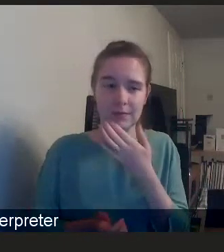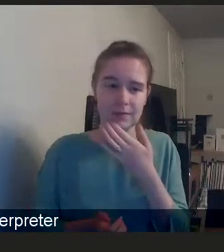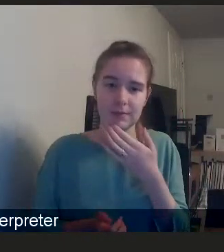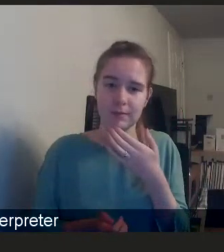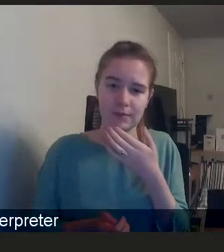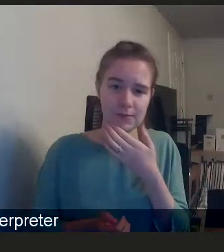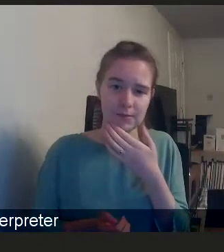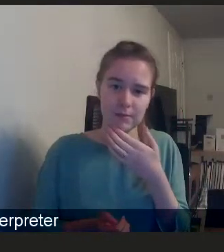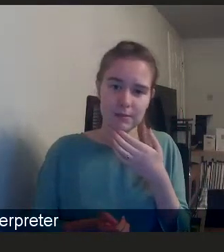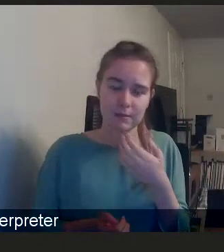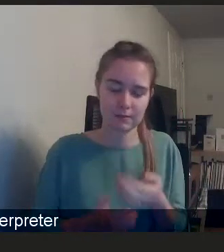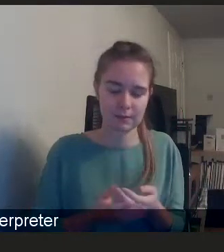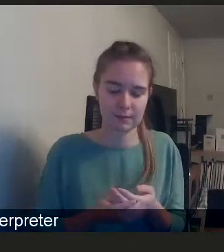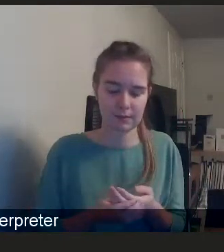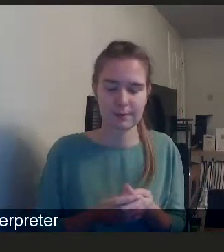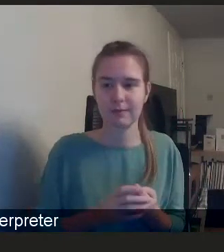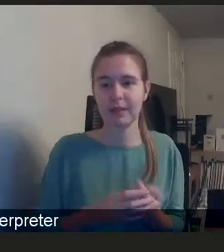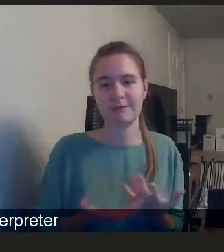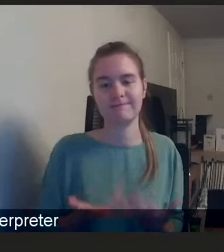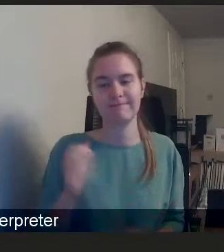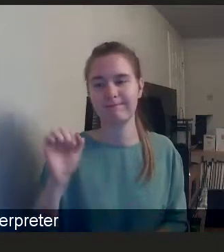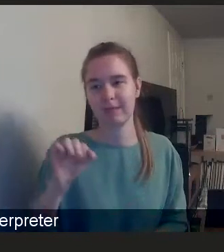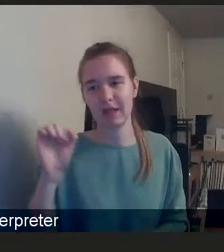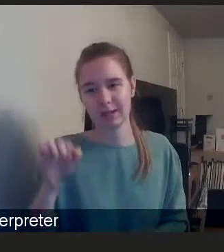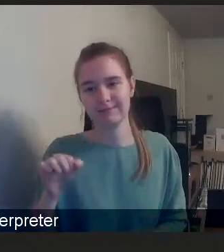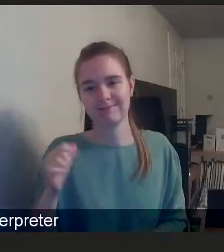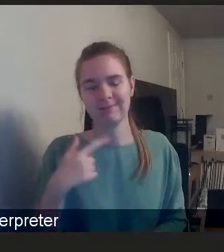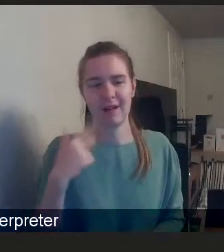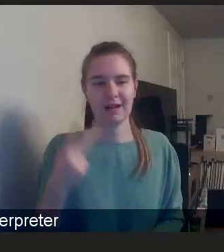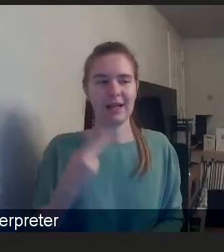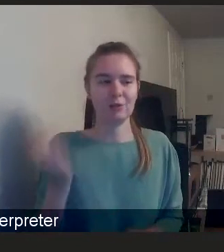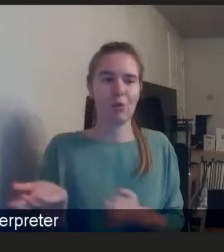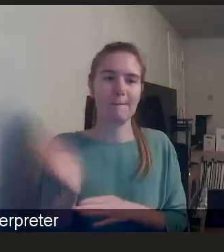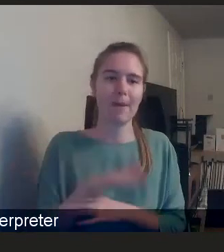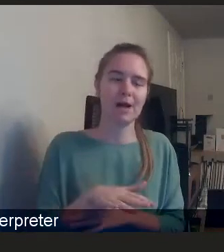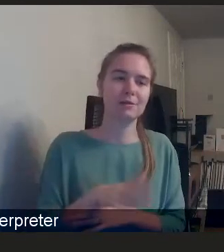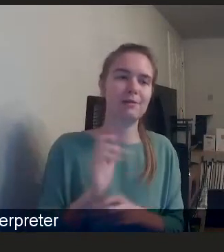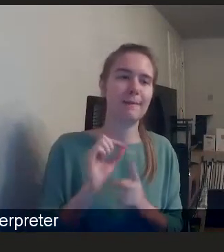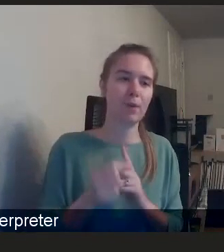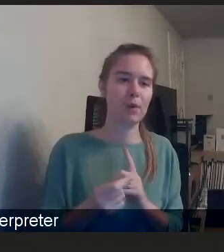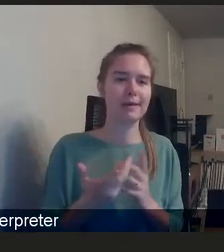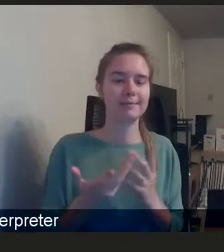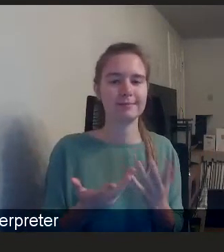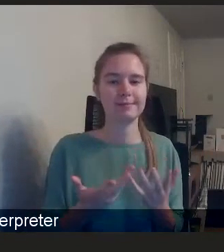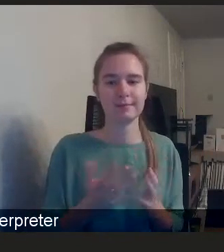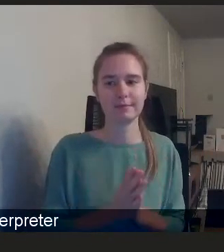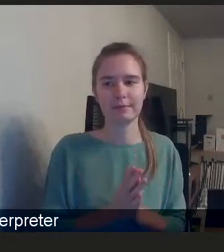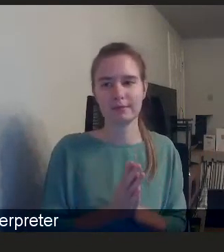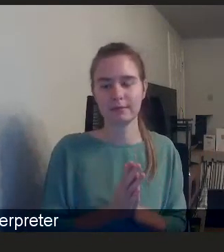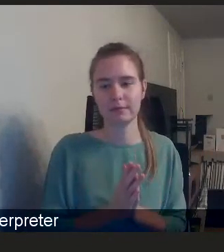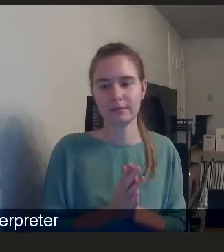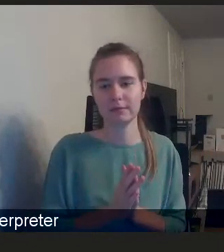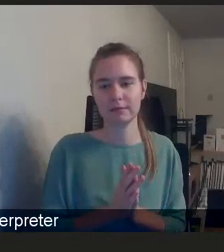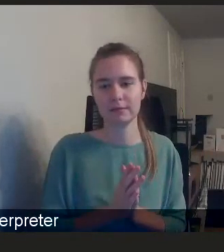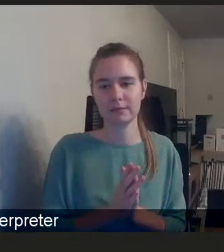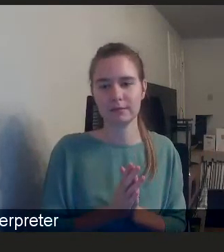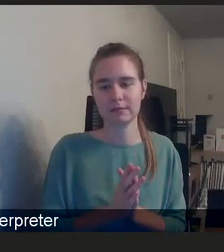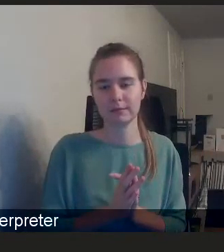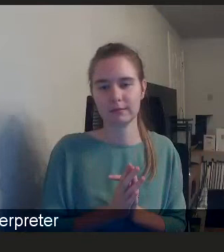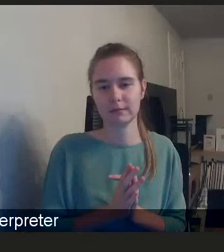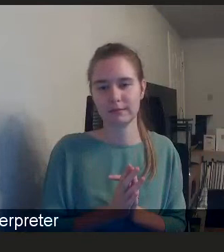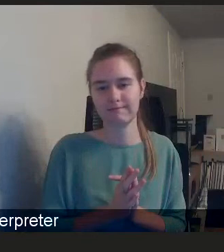Yeah, just again, I just come back to, I think there's a, that we would, let's start with,